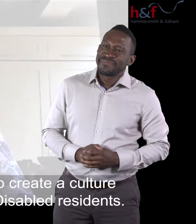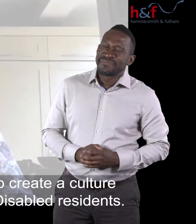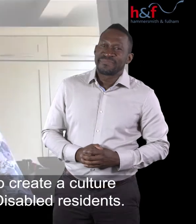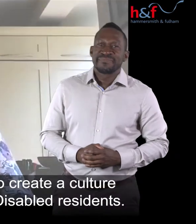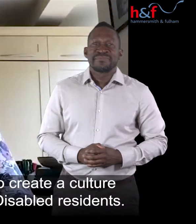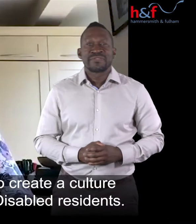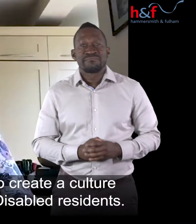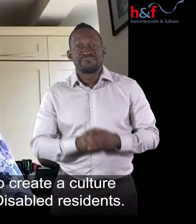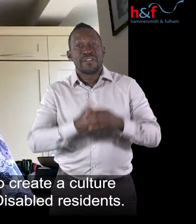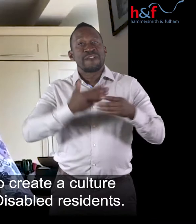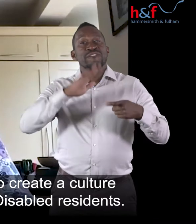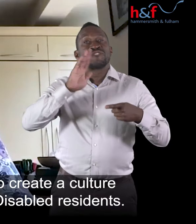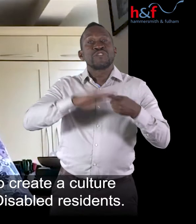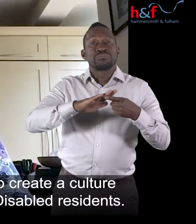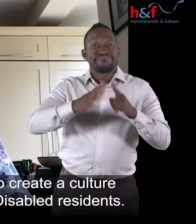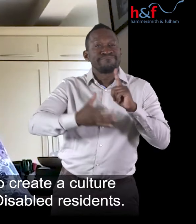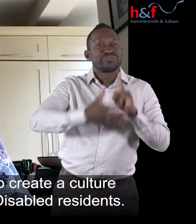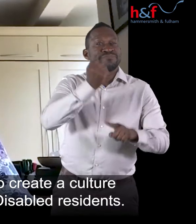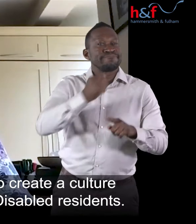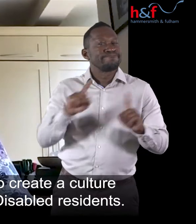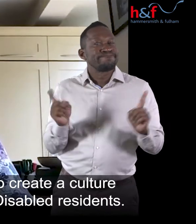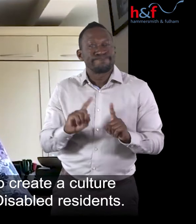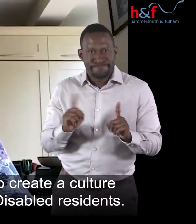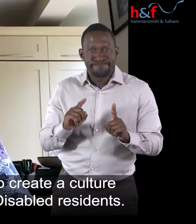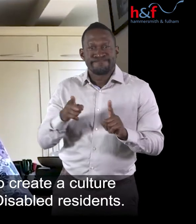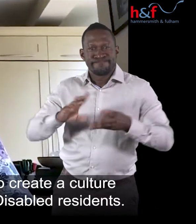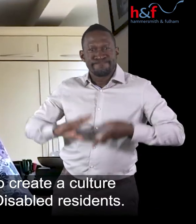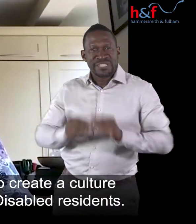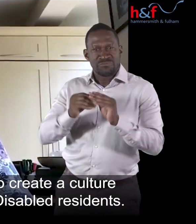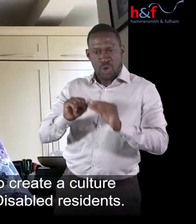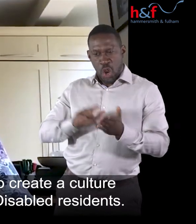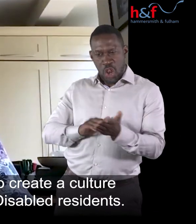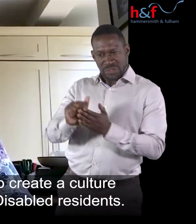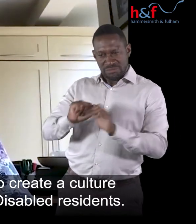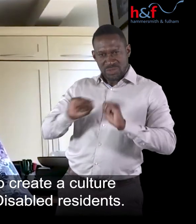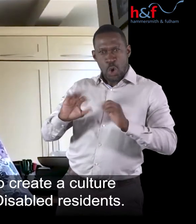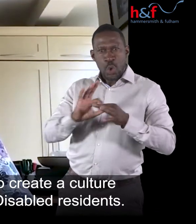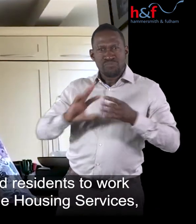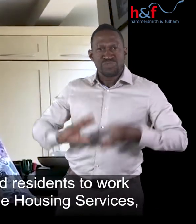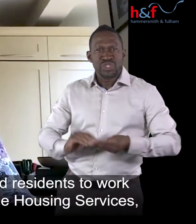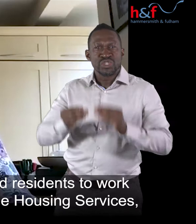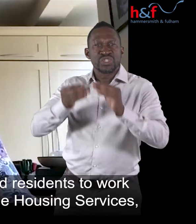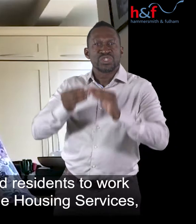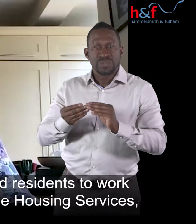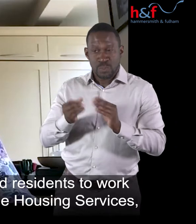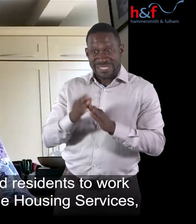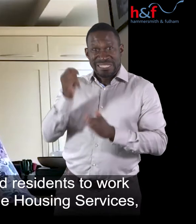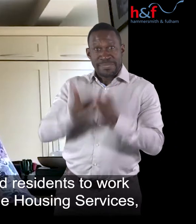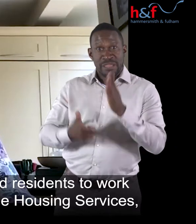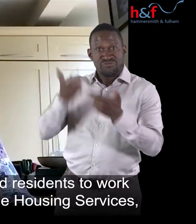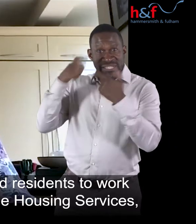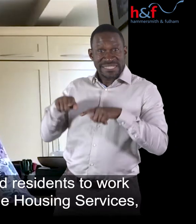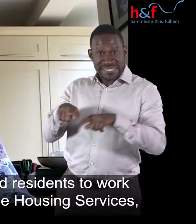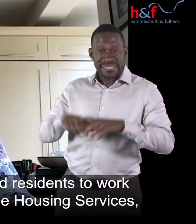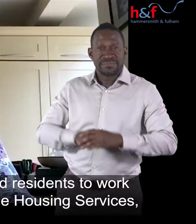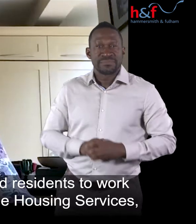The first objective is to create a culture of co-production with disabled residents. This will enable disabled